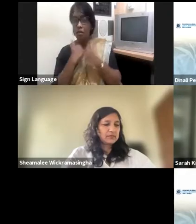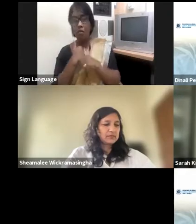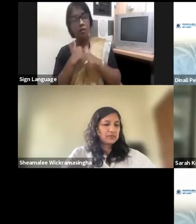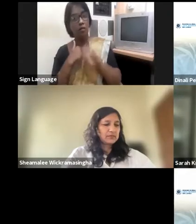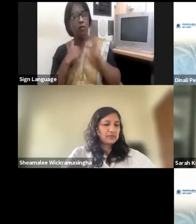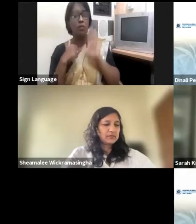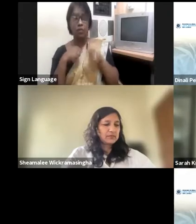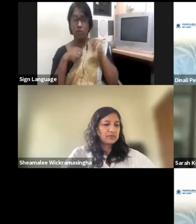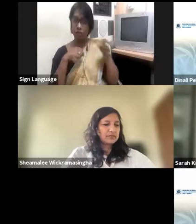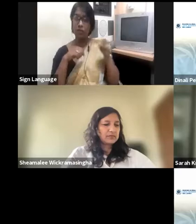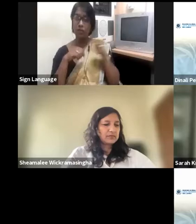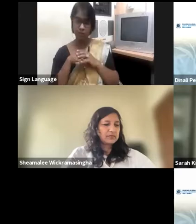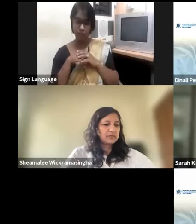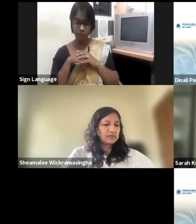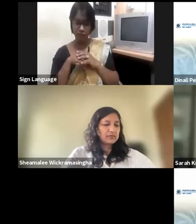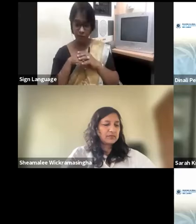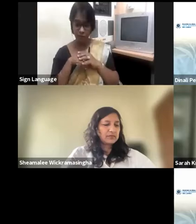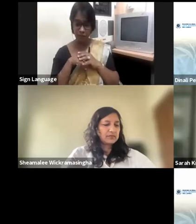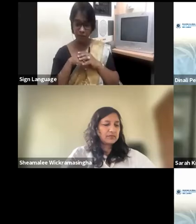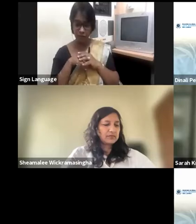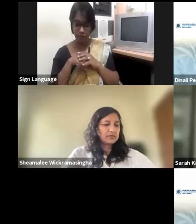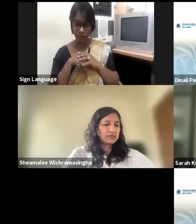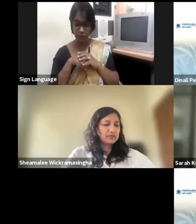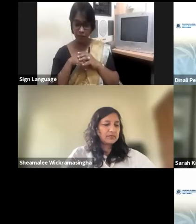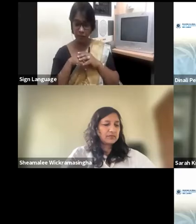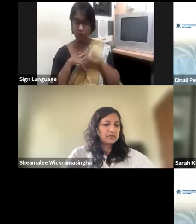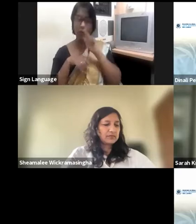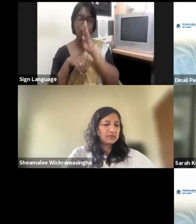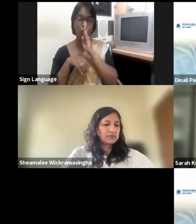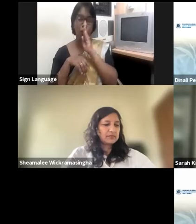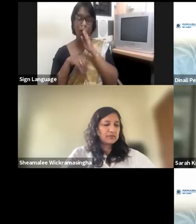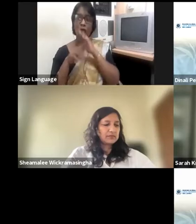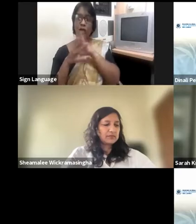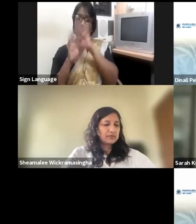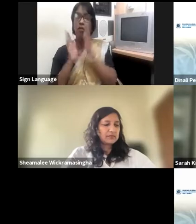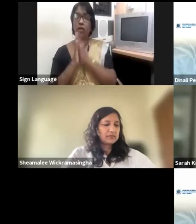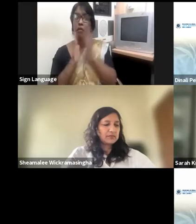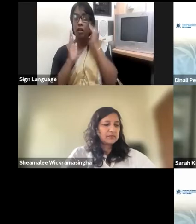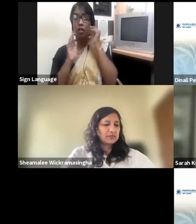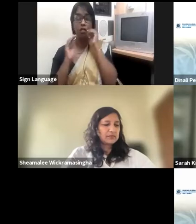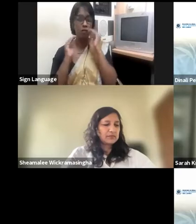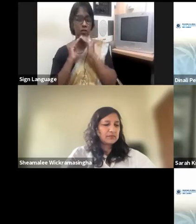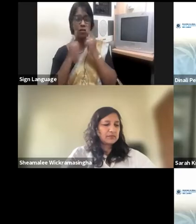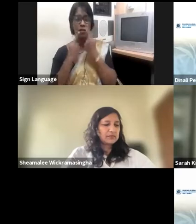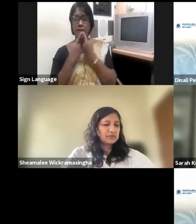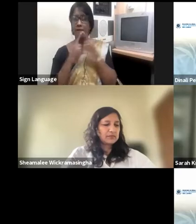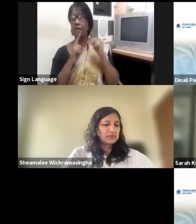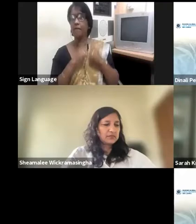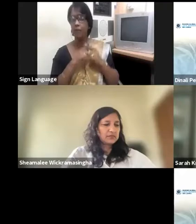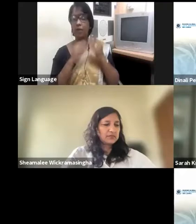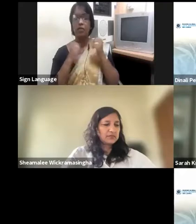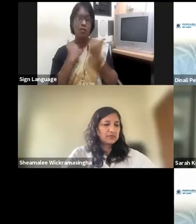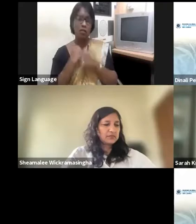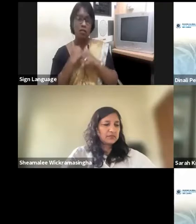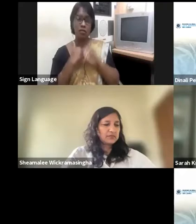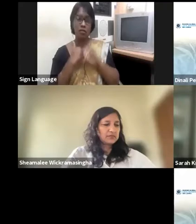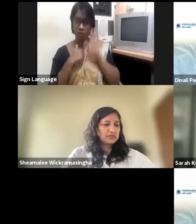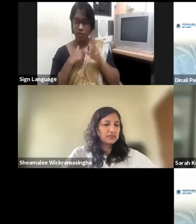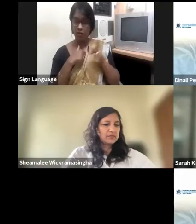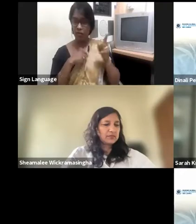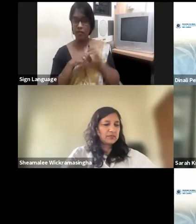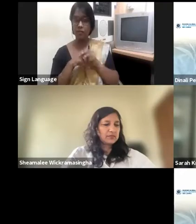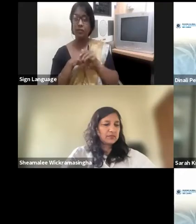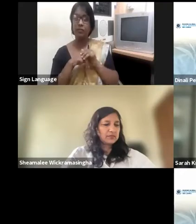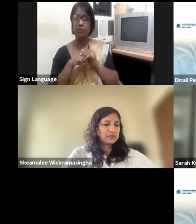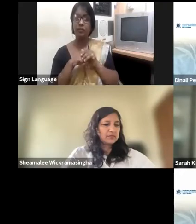gender diversity at all levels. and it actually has to start at all levels. It